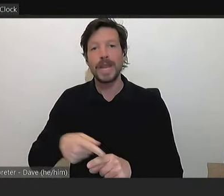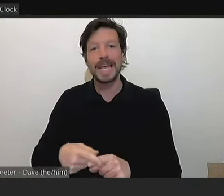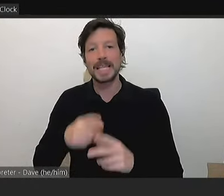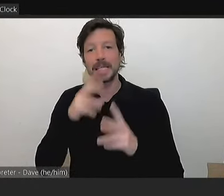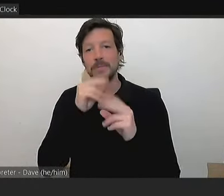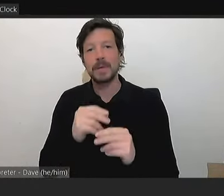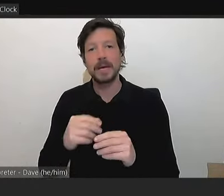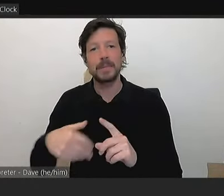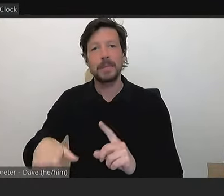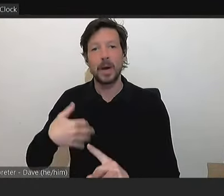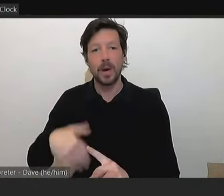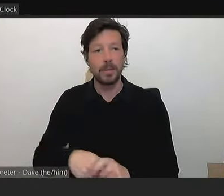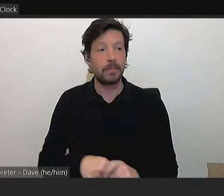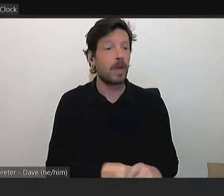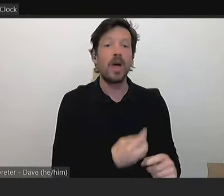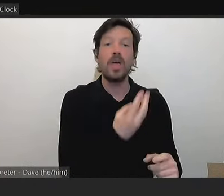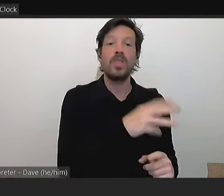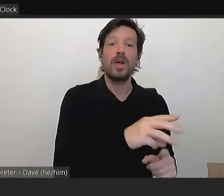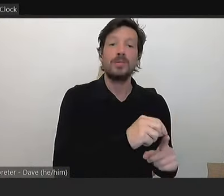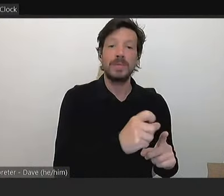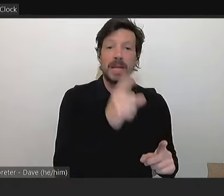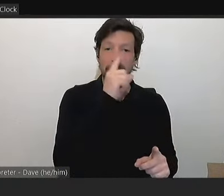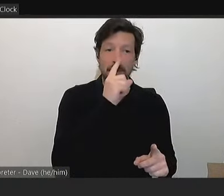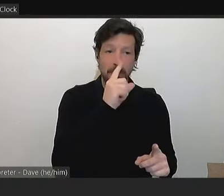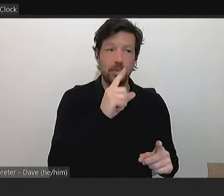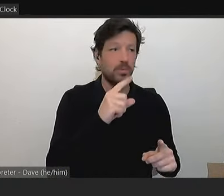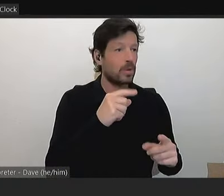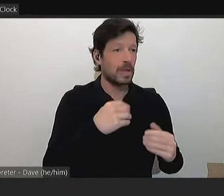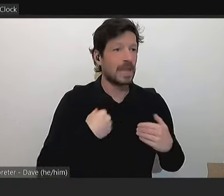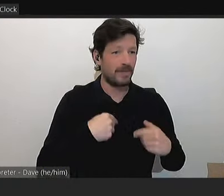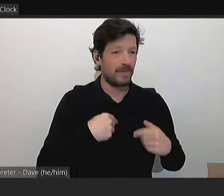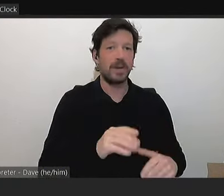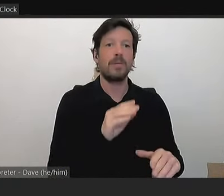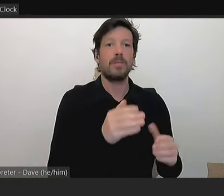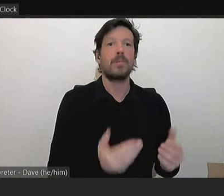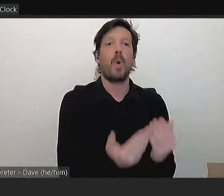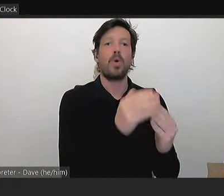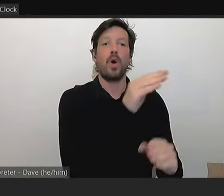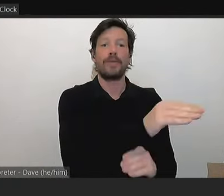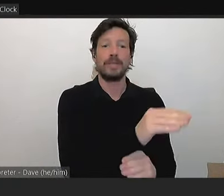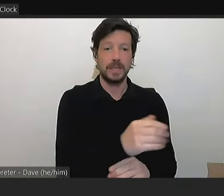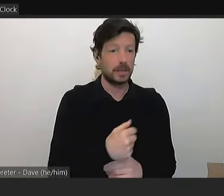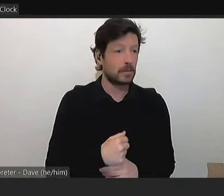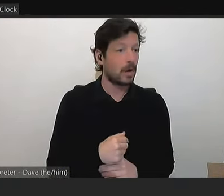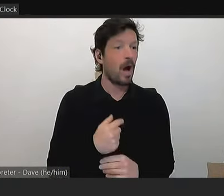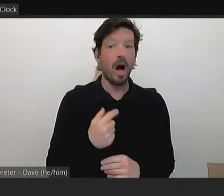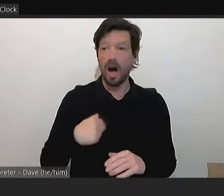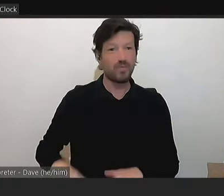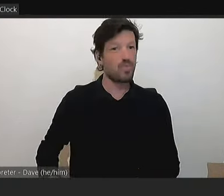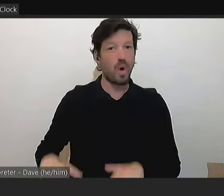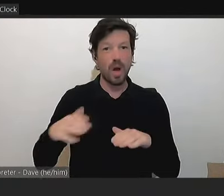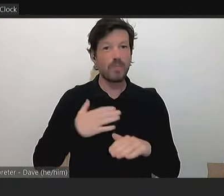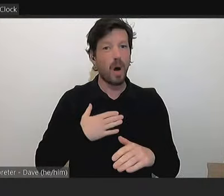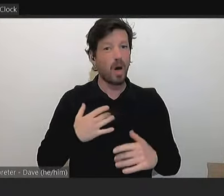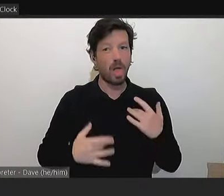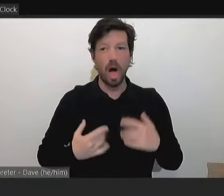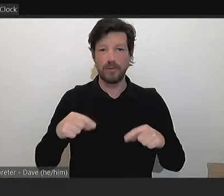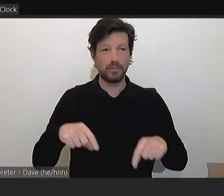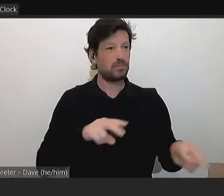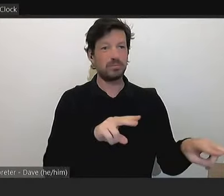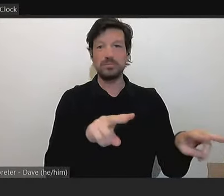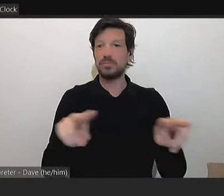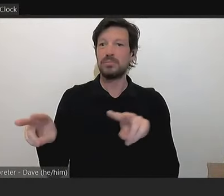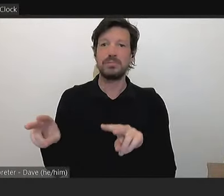30% of the people that live in this city were born overseas. And when I look at this city that I've grown up in all my life here, there are no